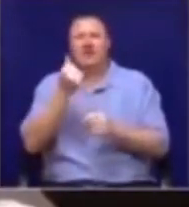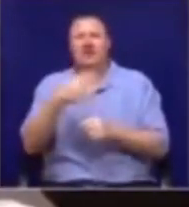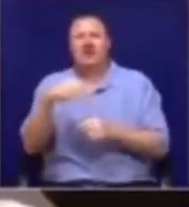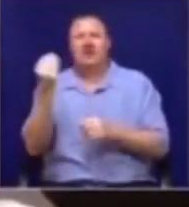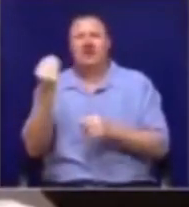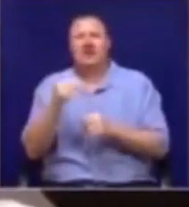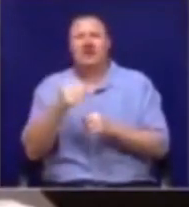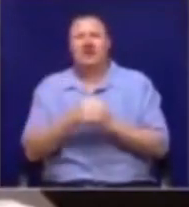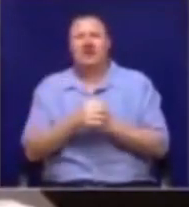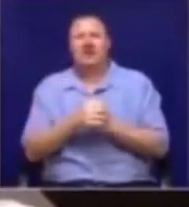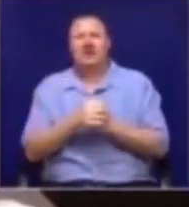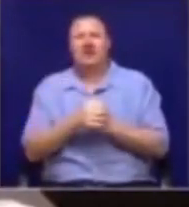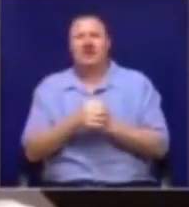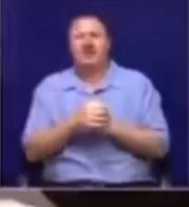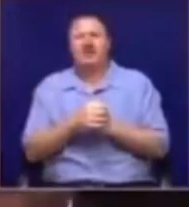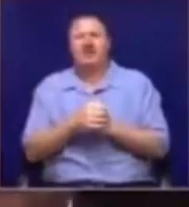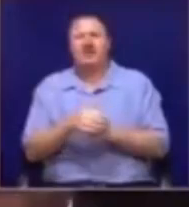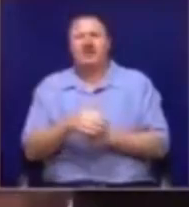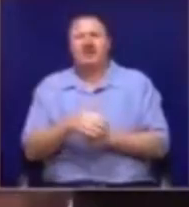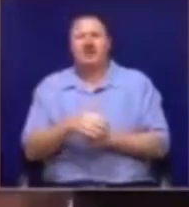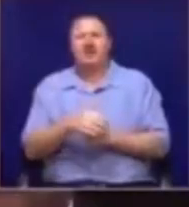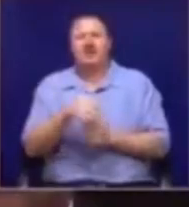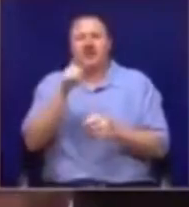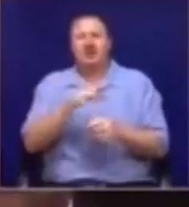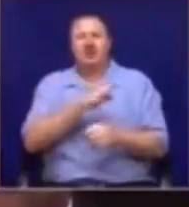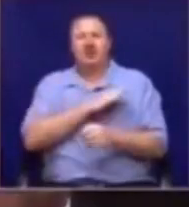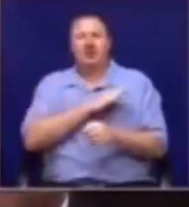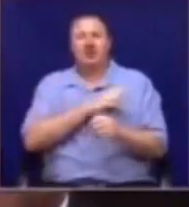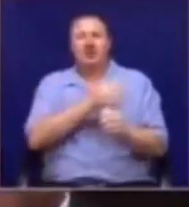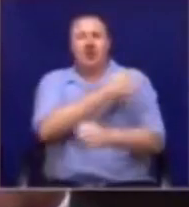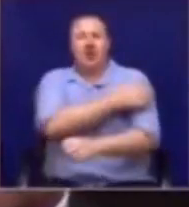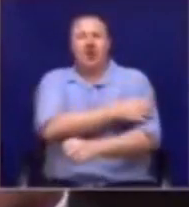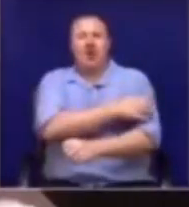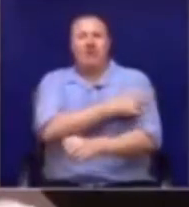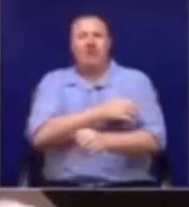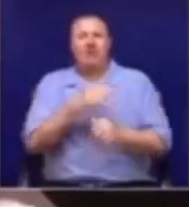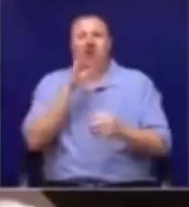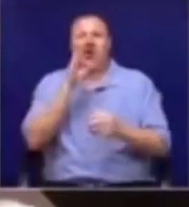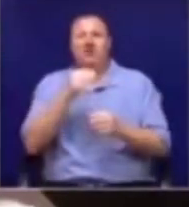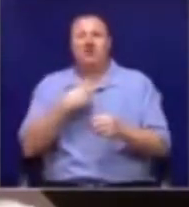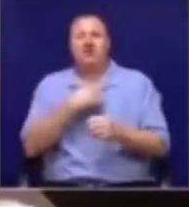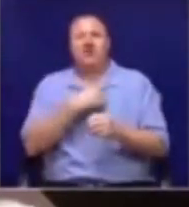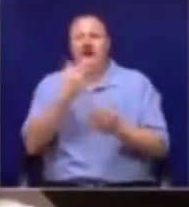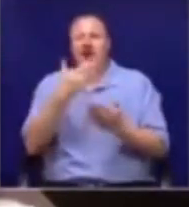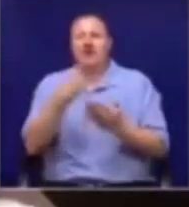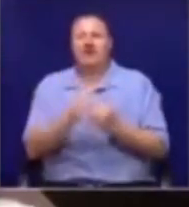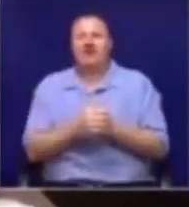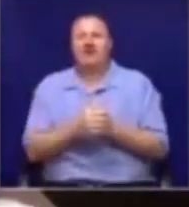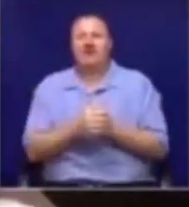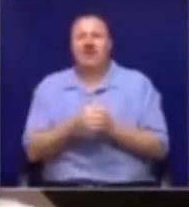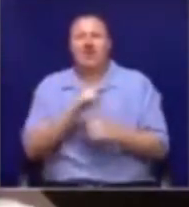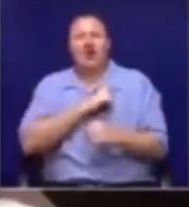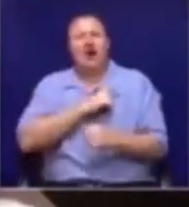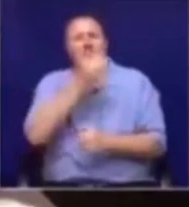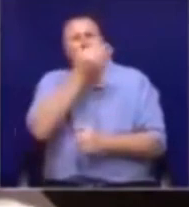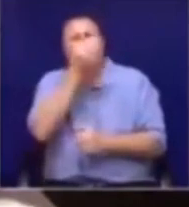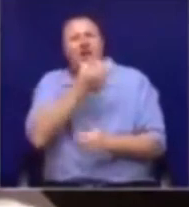I'm not going to leave the house until I... Sergeant at Arms, will you ask the member to leave the house, please? No, but why am I being bullied?